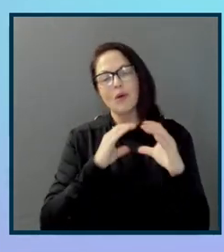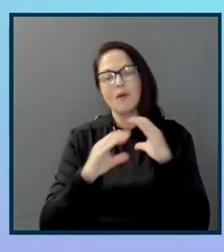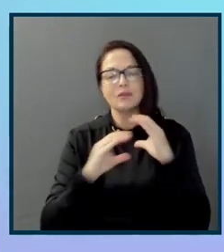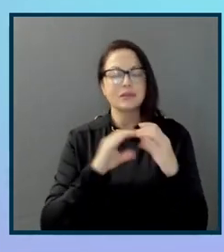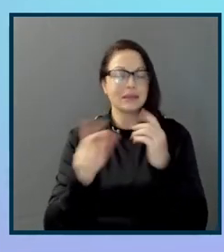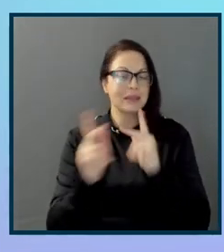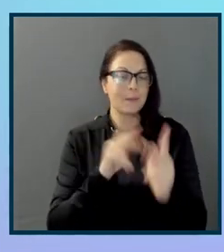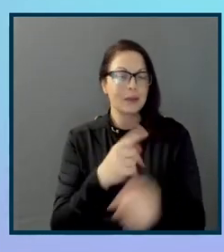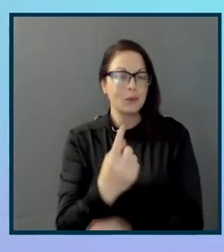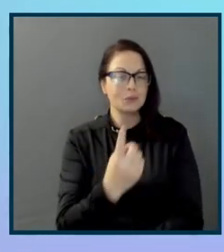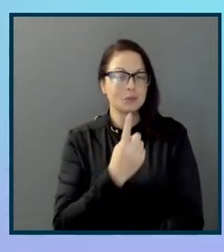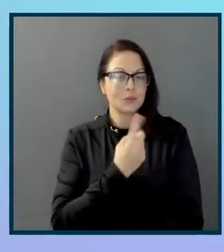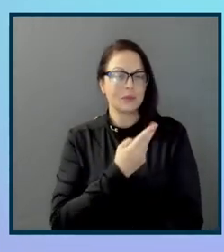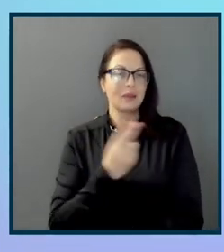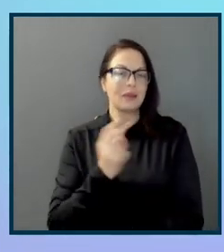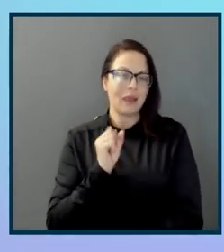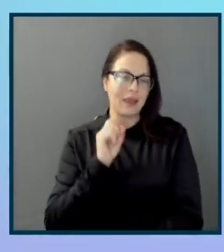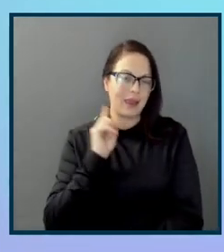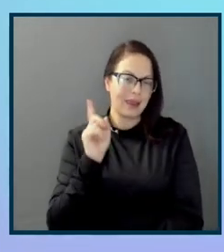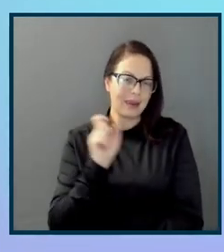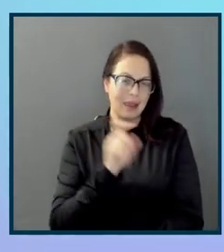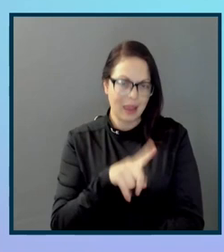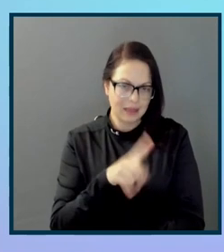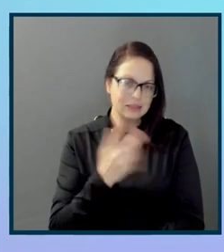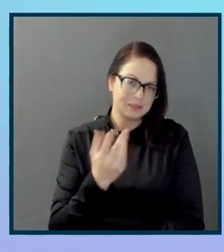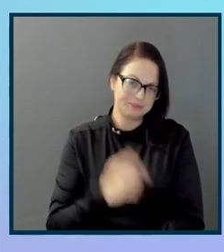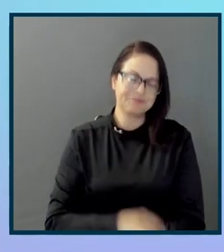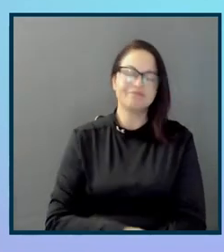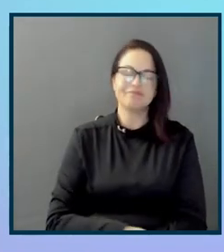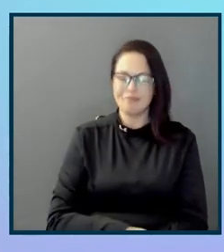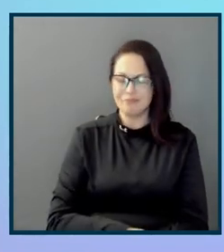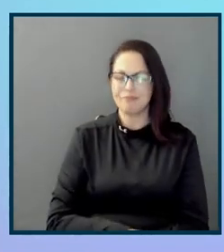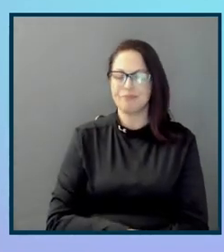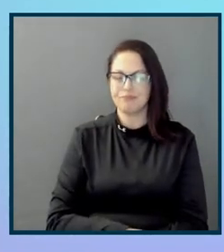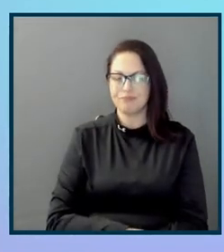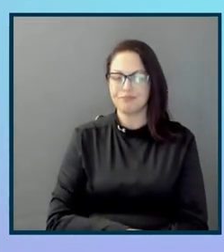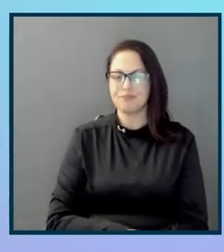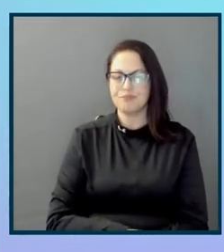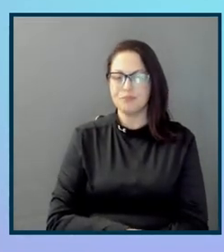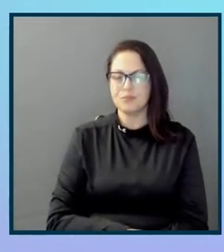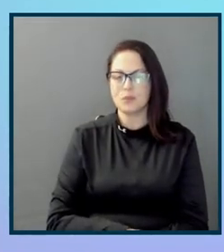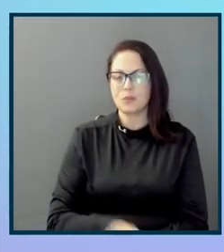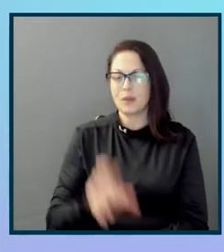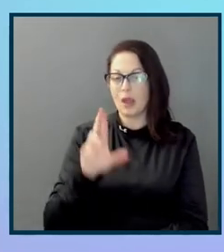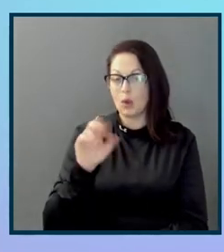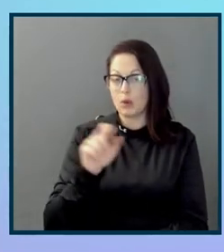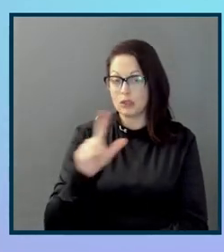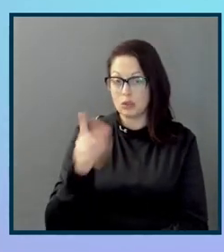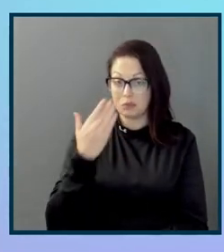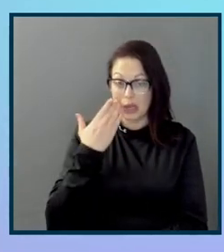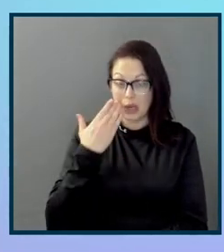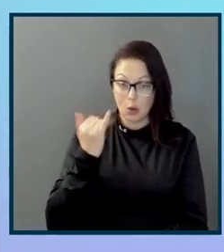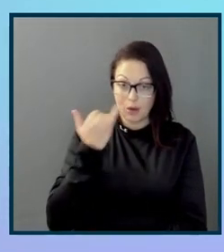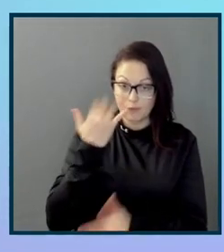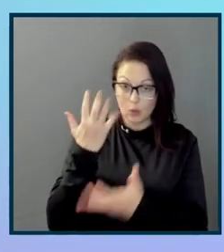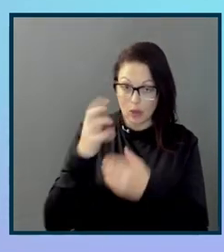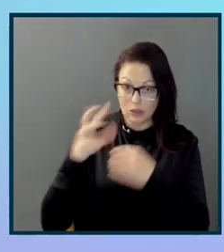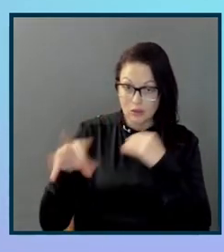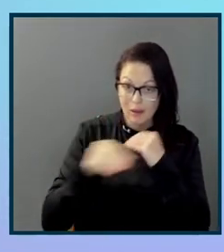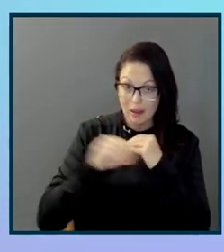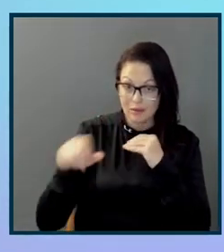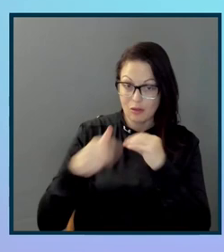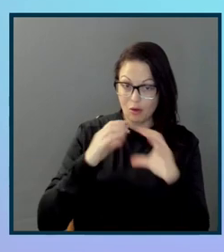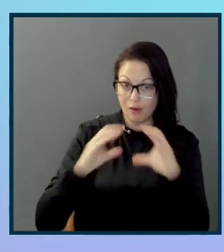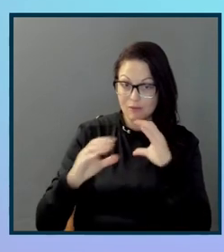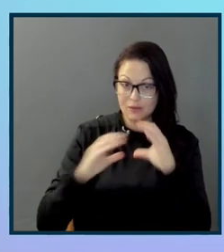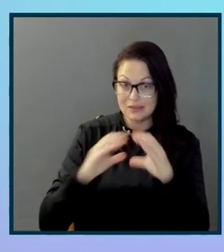coming to us and asking us in those initial conversations as well. Rachel, I don't know if you have any other insights and other conversations. I know you've